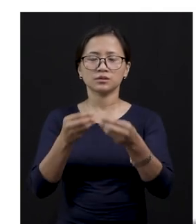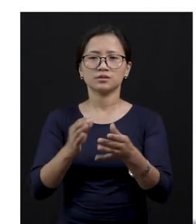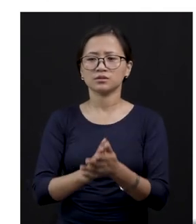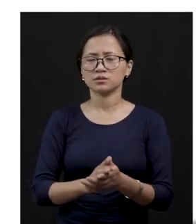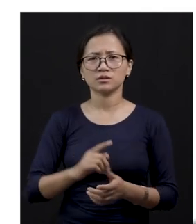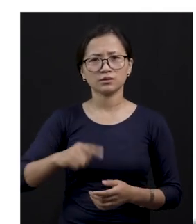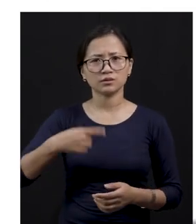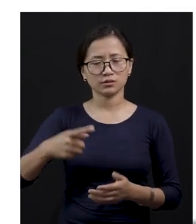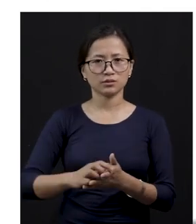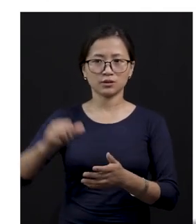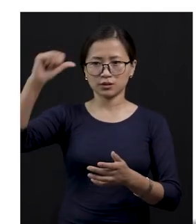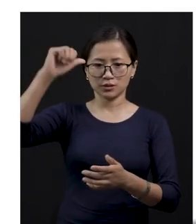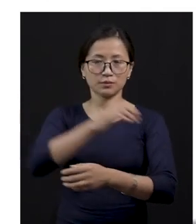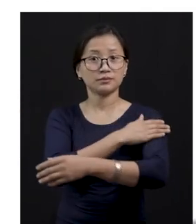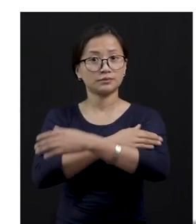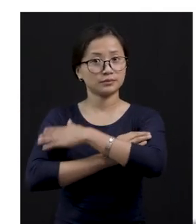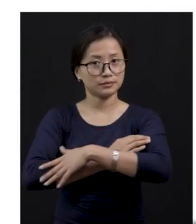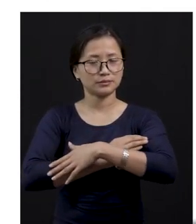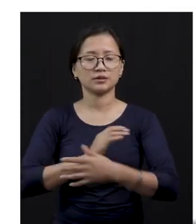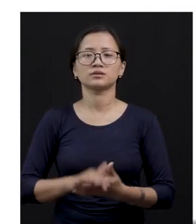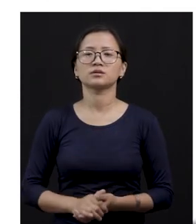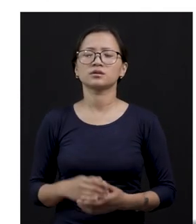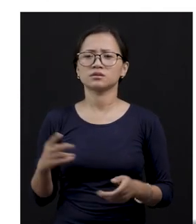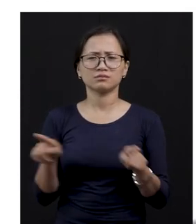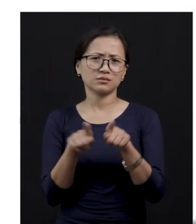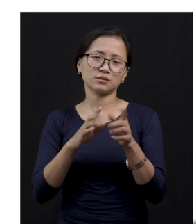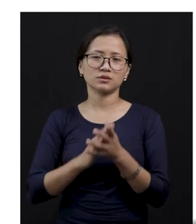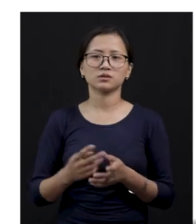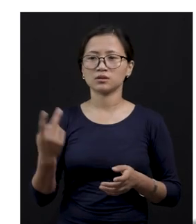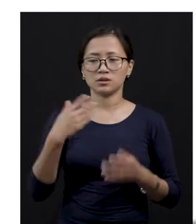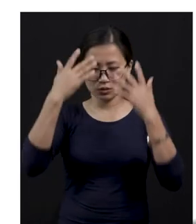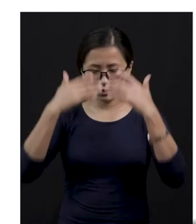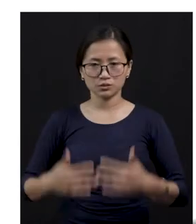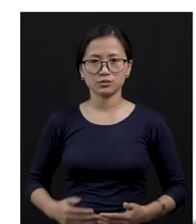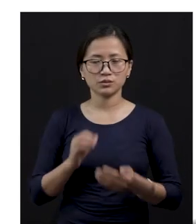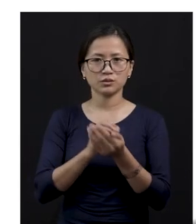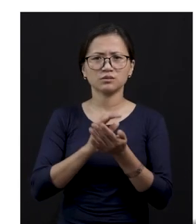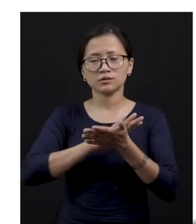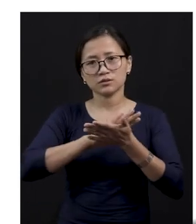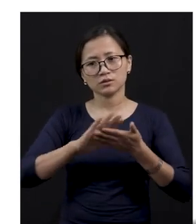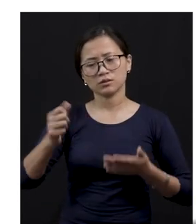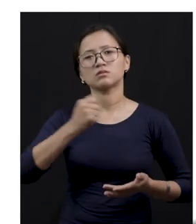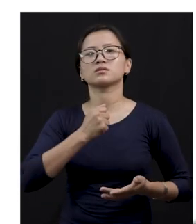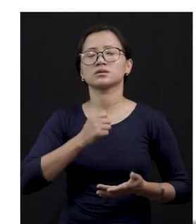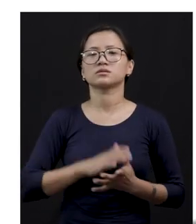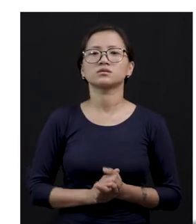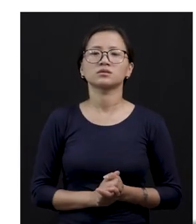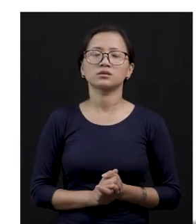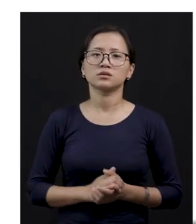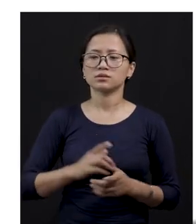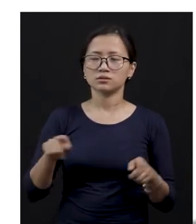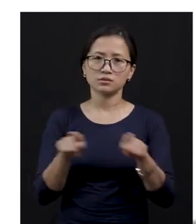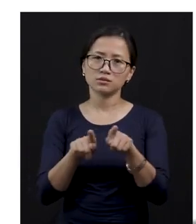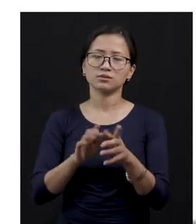regular baths, okay? Just like we human beings, we take baths to keep ourselves clean. Even animals should